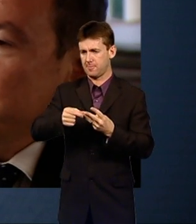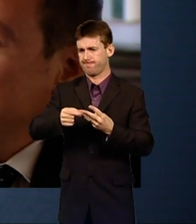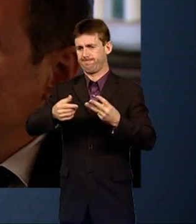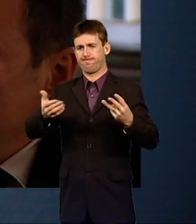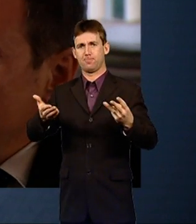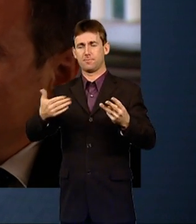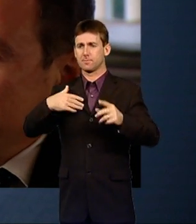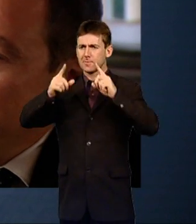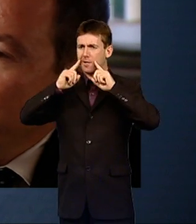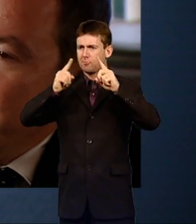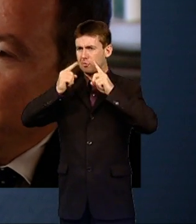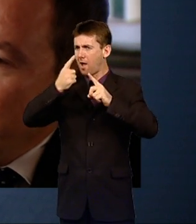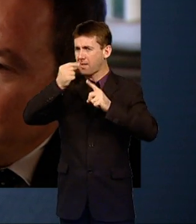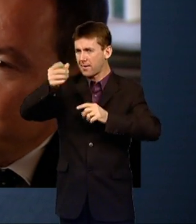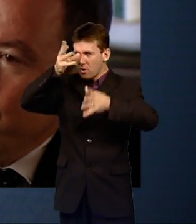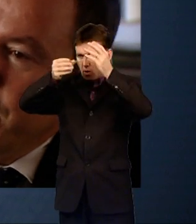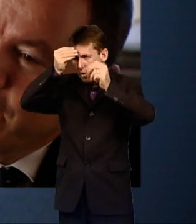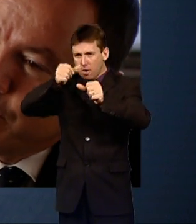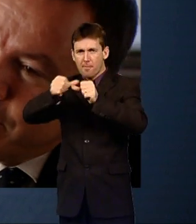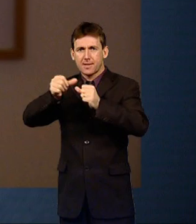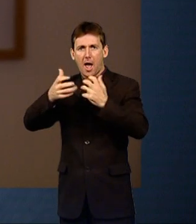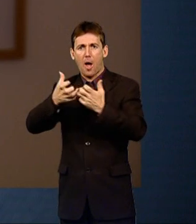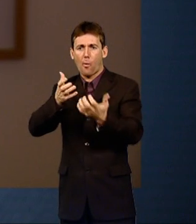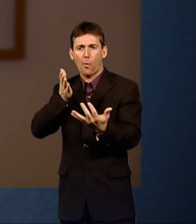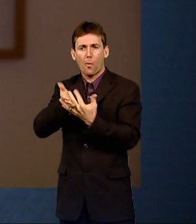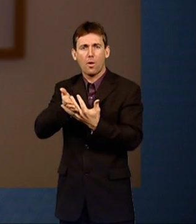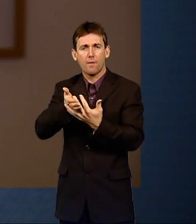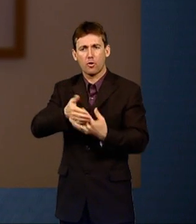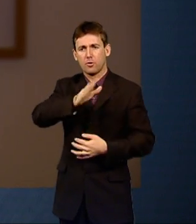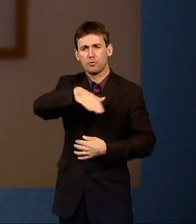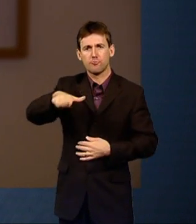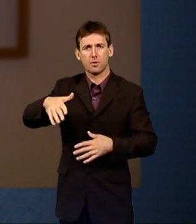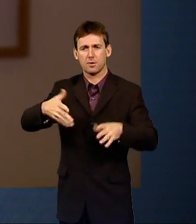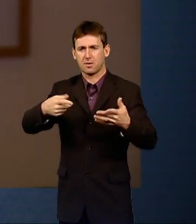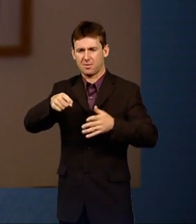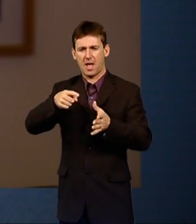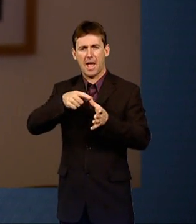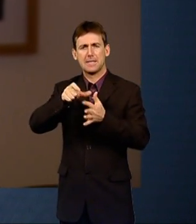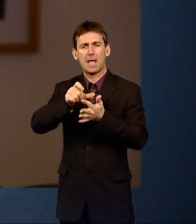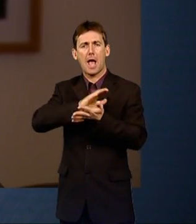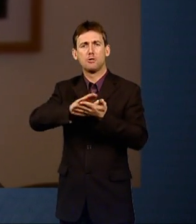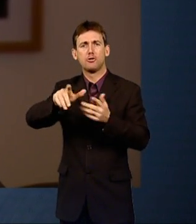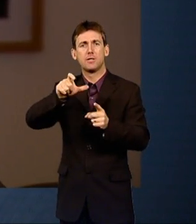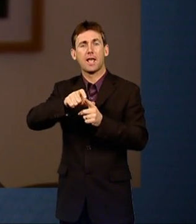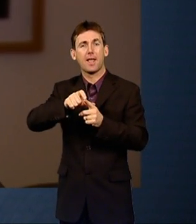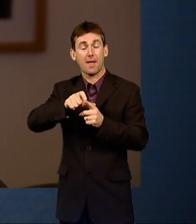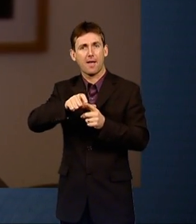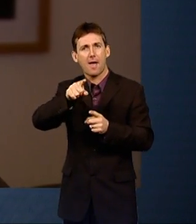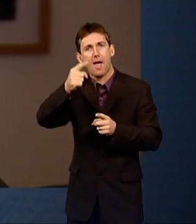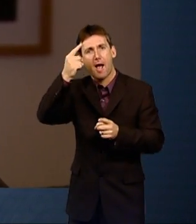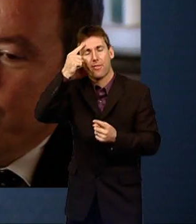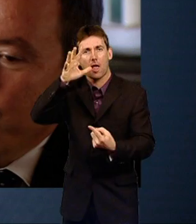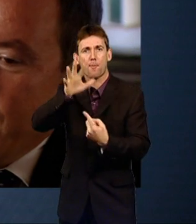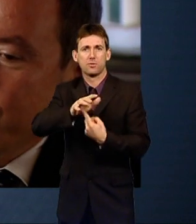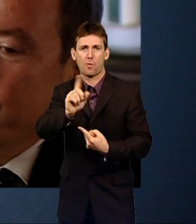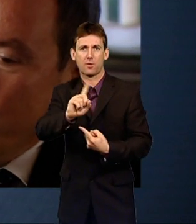what teachers might be able to do within the classroom when they're trying to deal with kids that have difficult problems of this kind. I think the important thing is